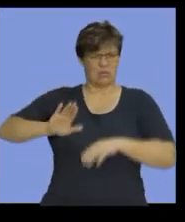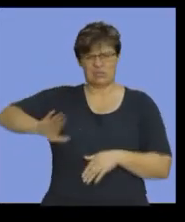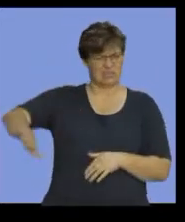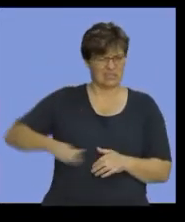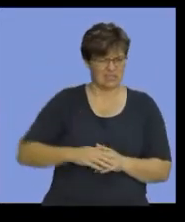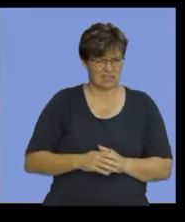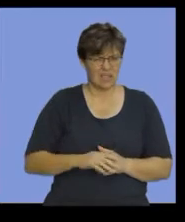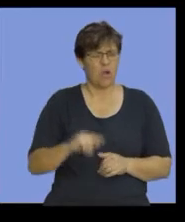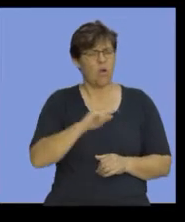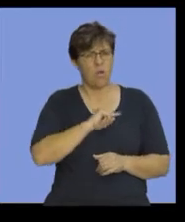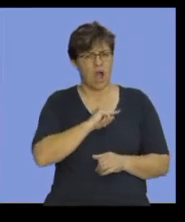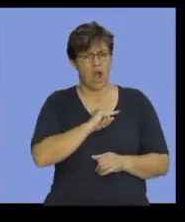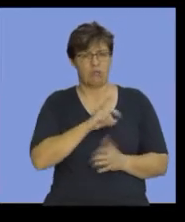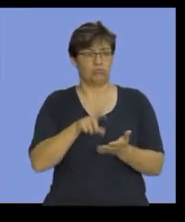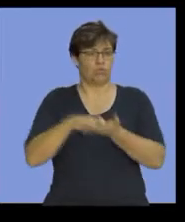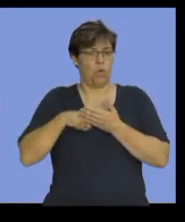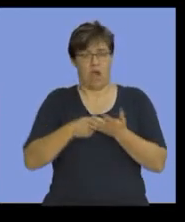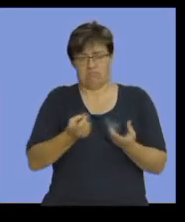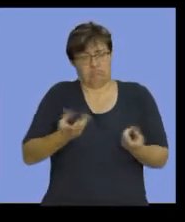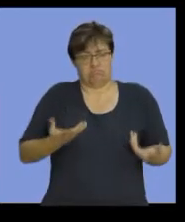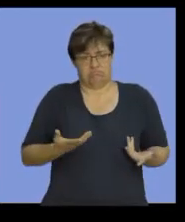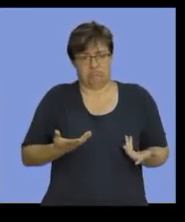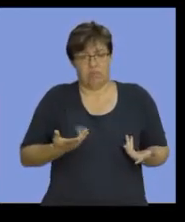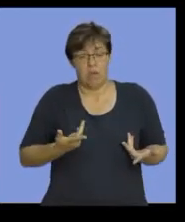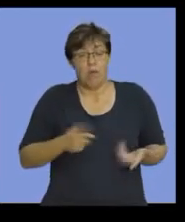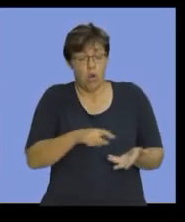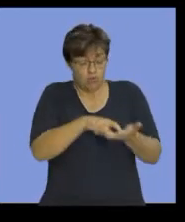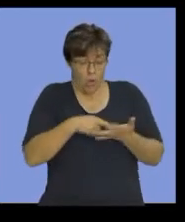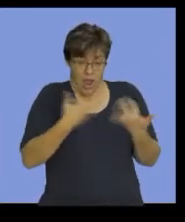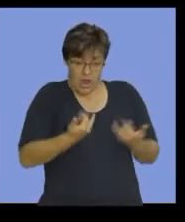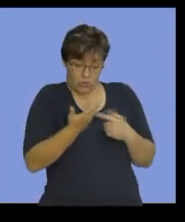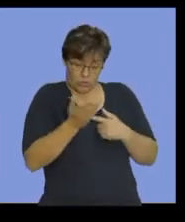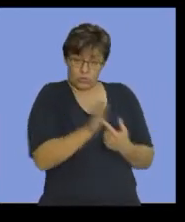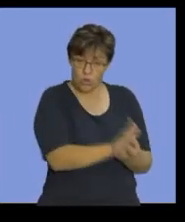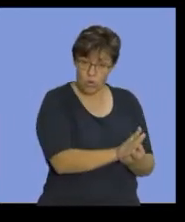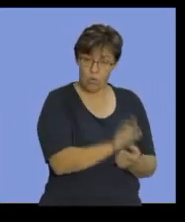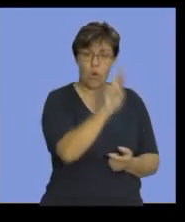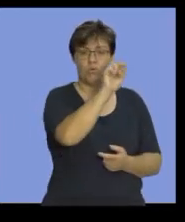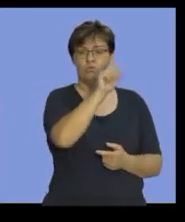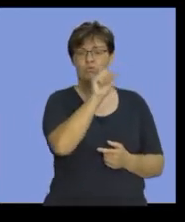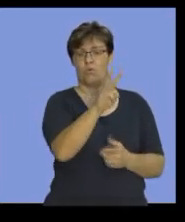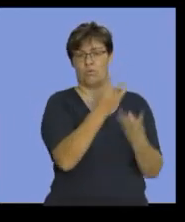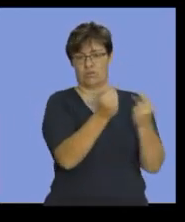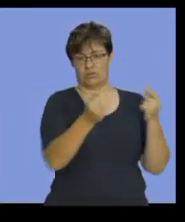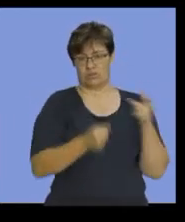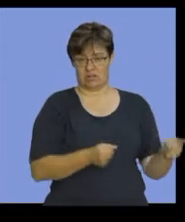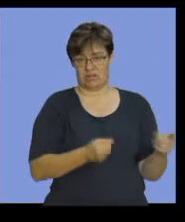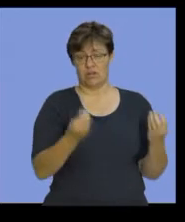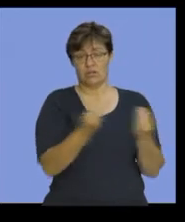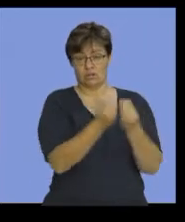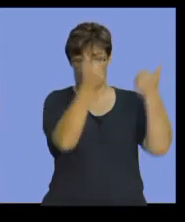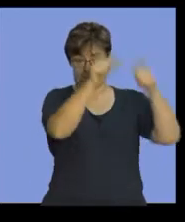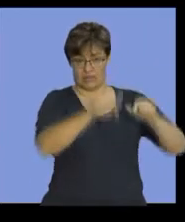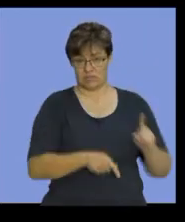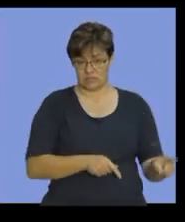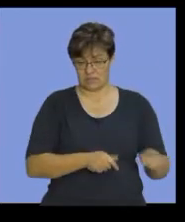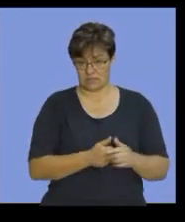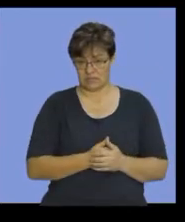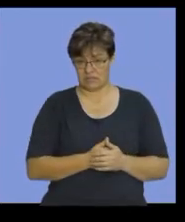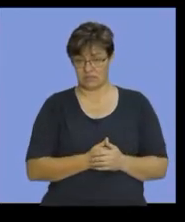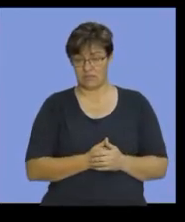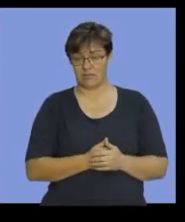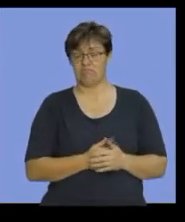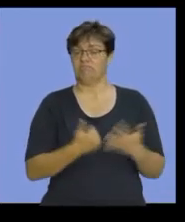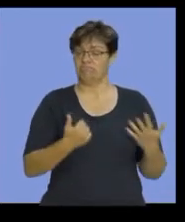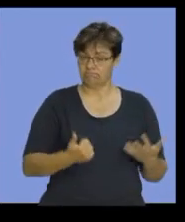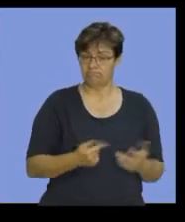because that entry is not required. Required for you to show is the raw materials stock account. Okay. So, there we